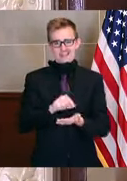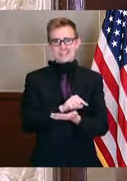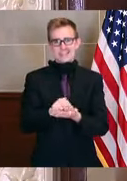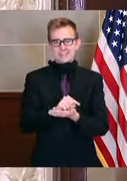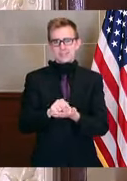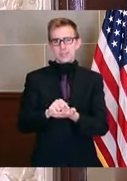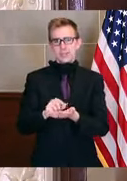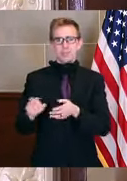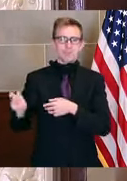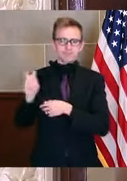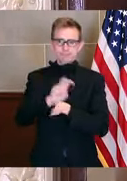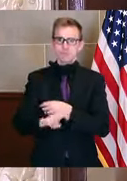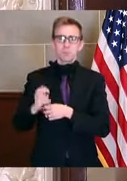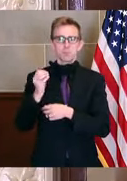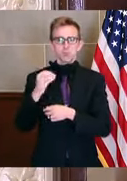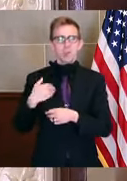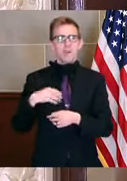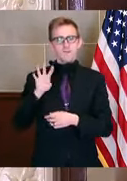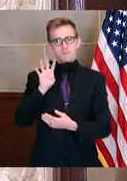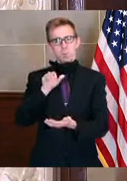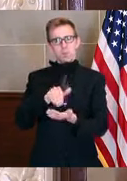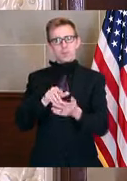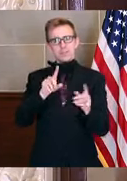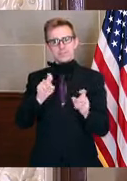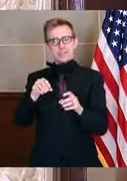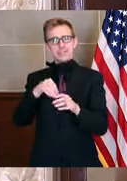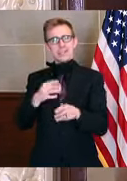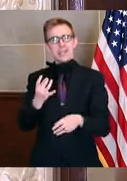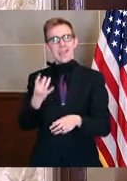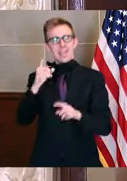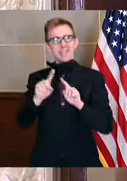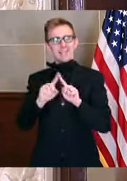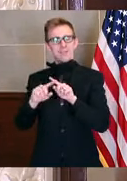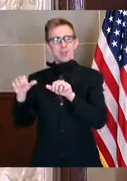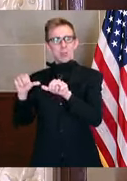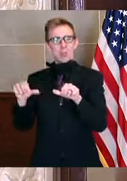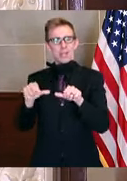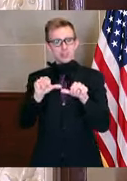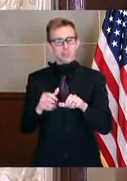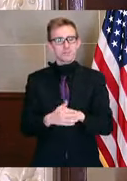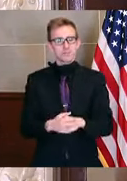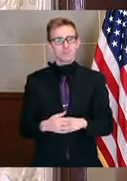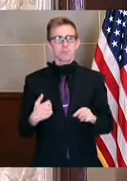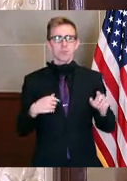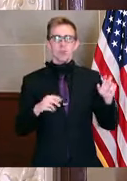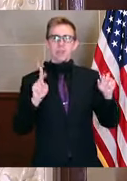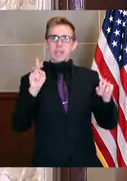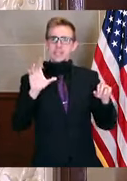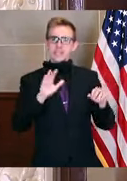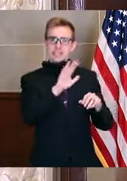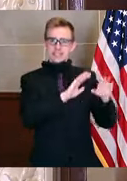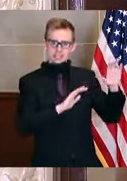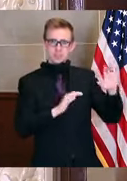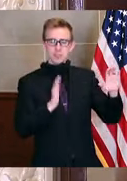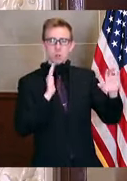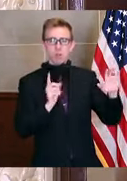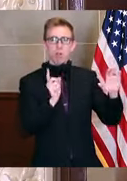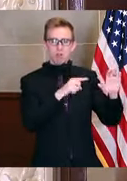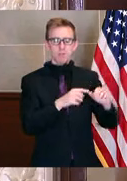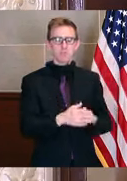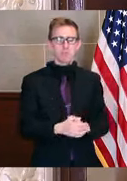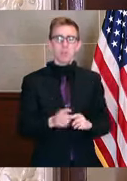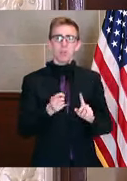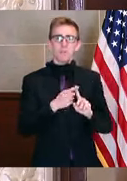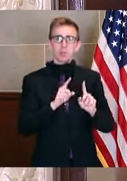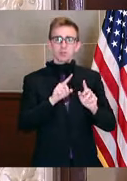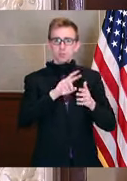around Missouri. We're doing 4,000 tests in eight locations. We're in the third ward of Kansas City this week. We're getting our first results